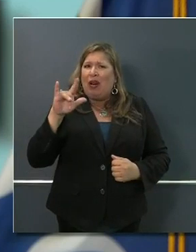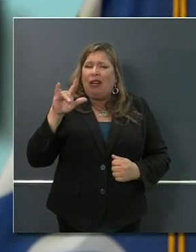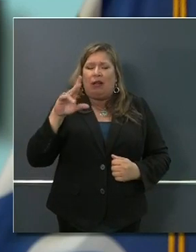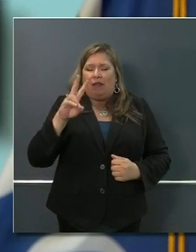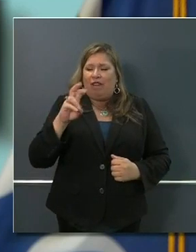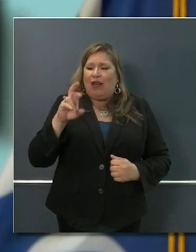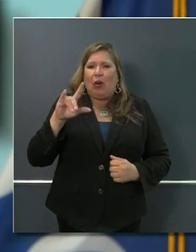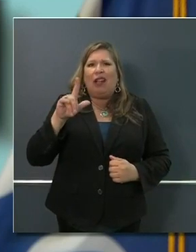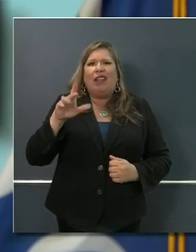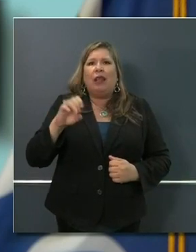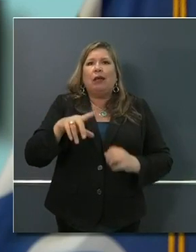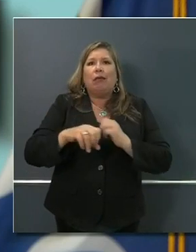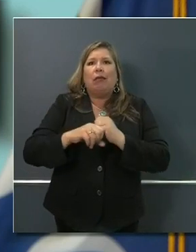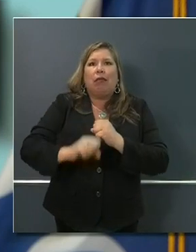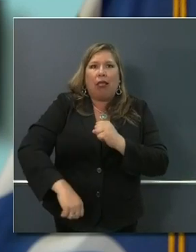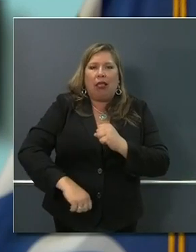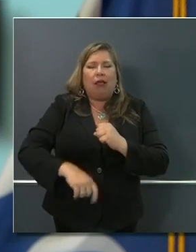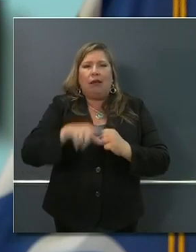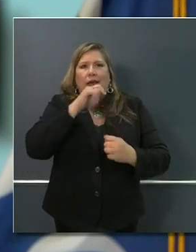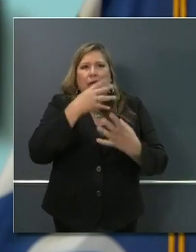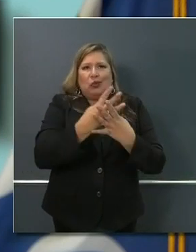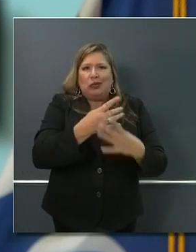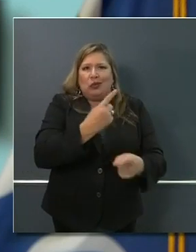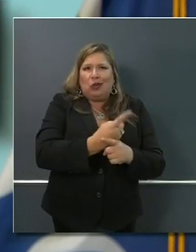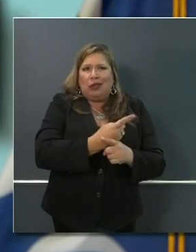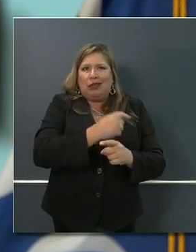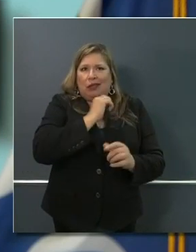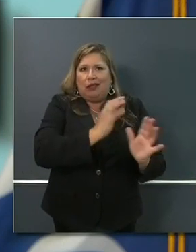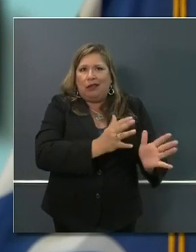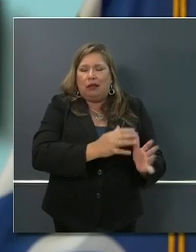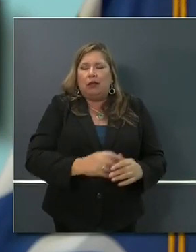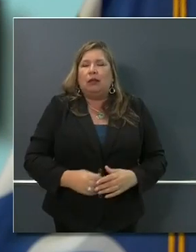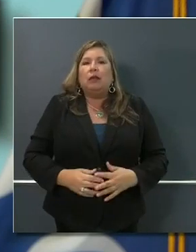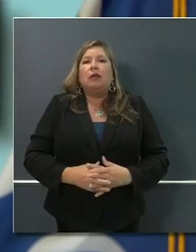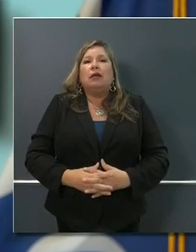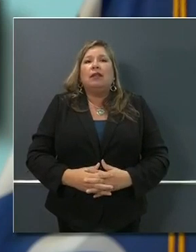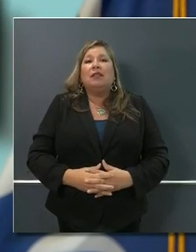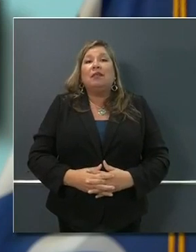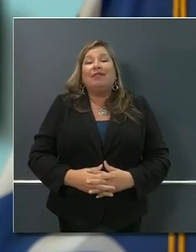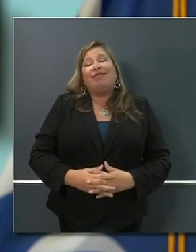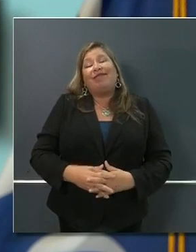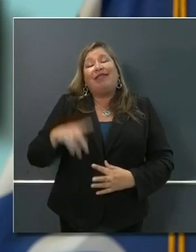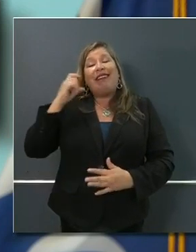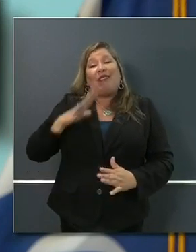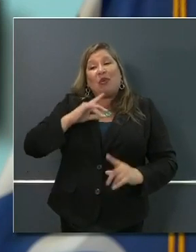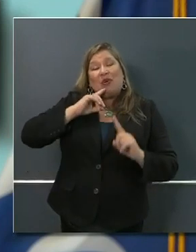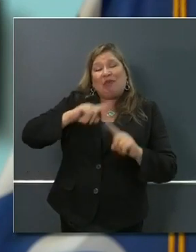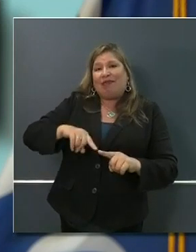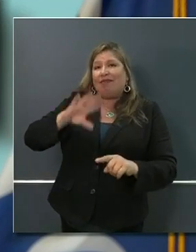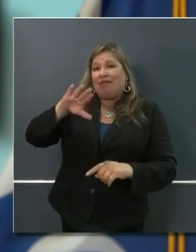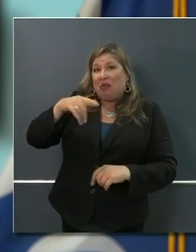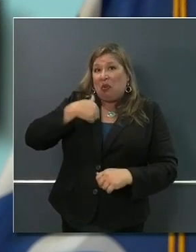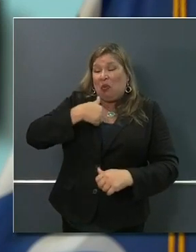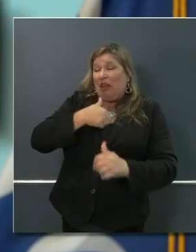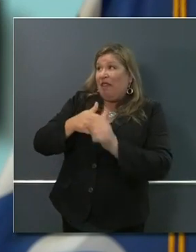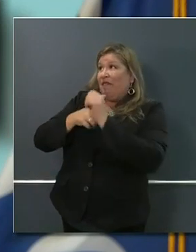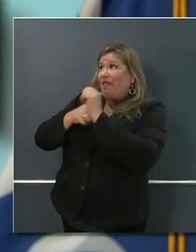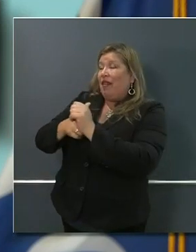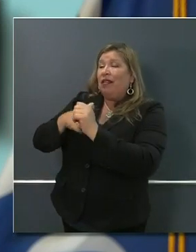they try to get screened. As you know, we didn't wait for the CDC to change their guidelines. California was the first state to move